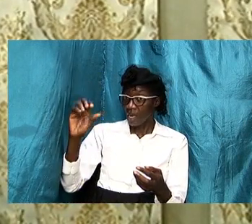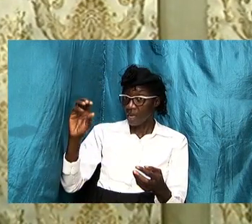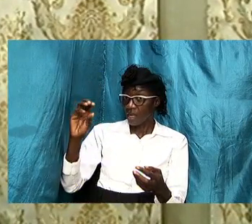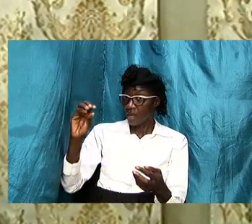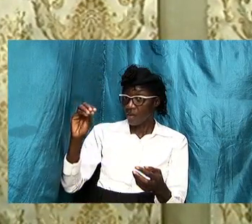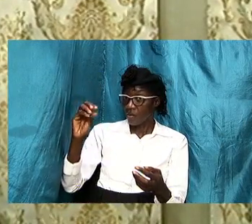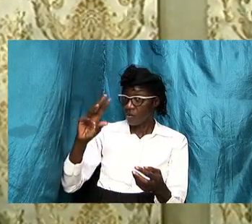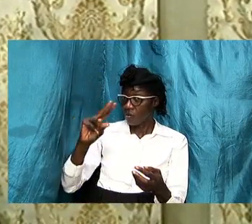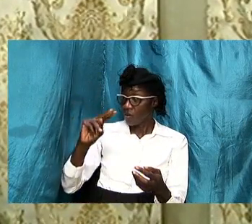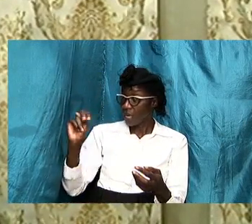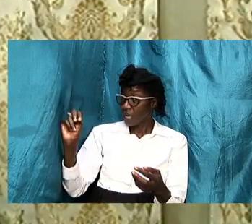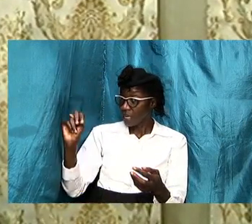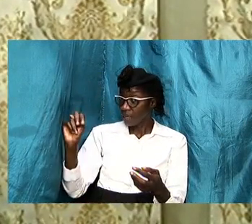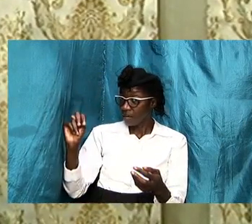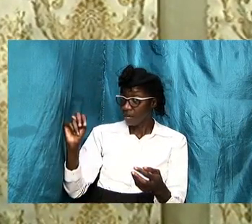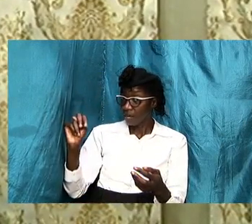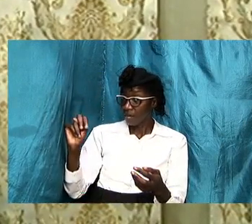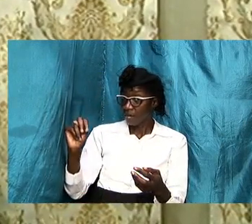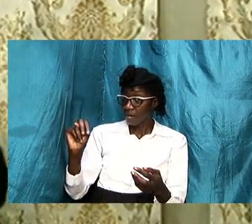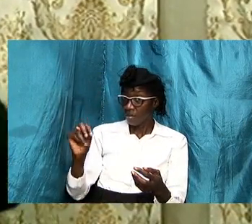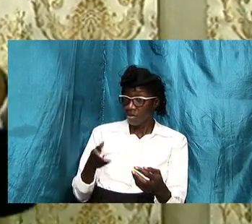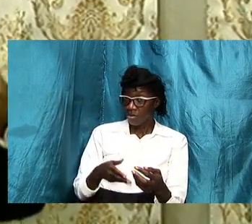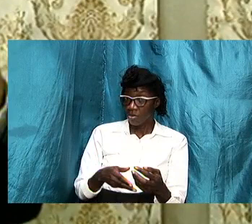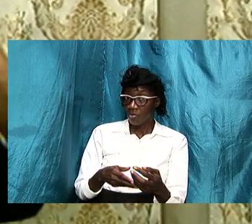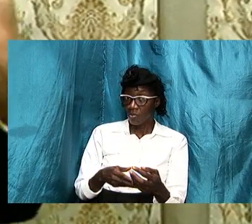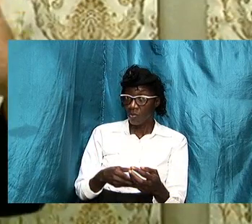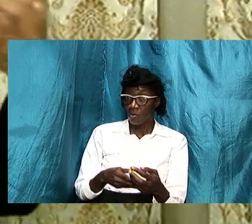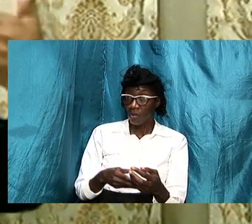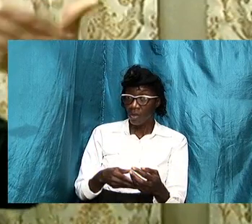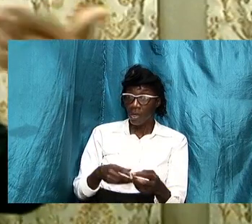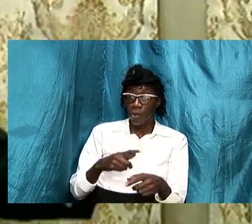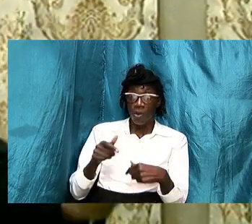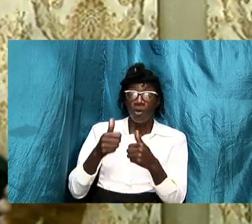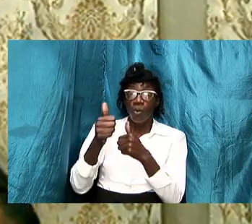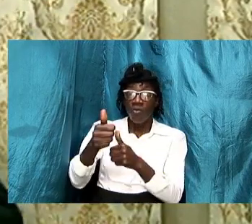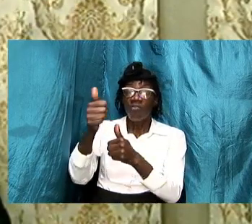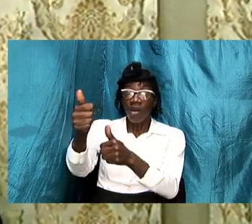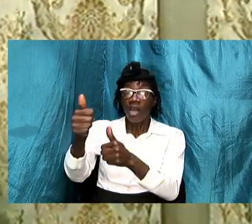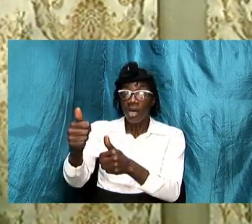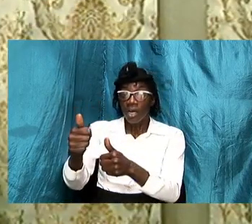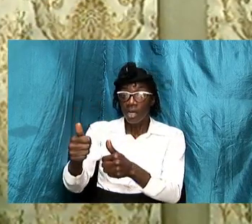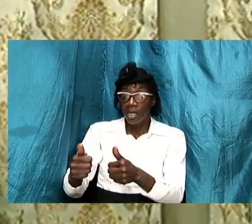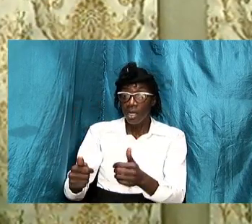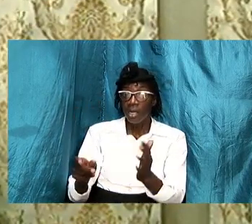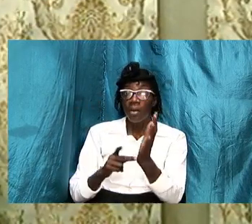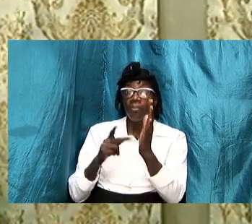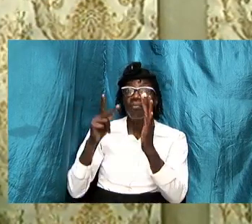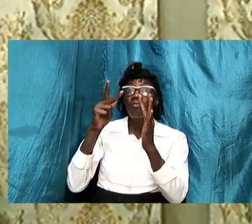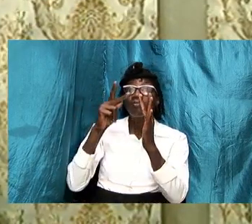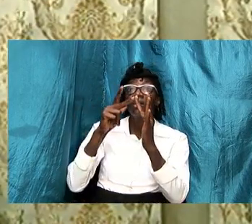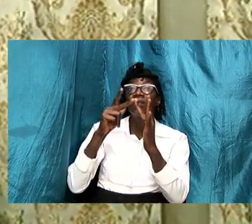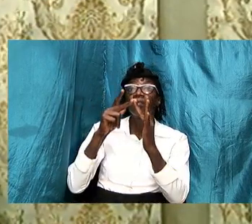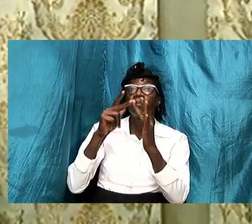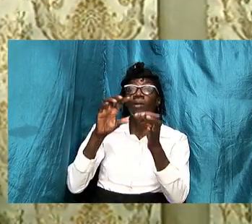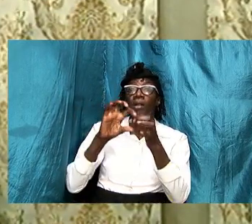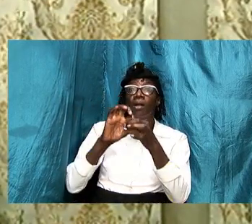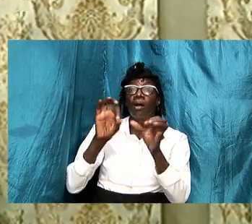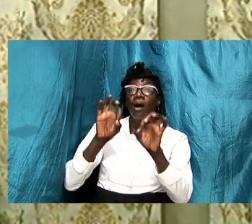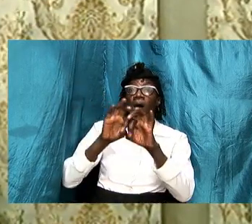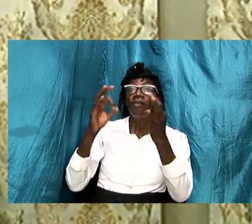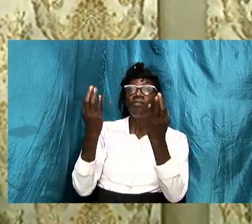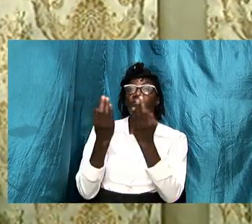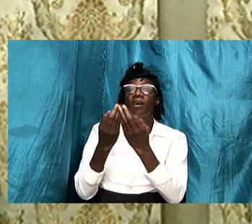defy the word and we don't follow our suit with the basic principles of family life